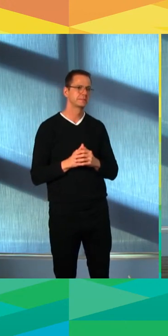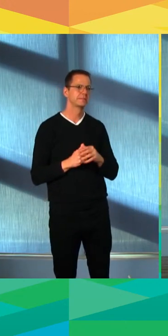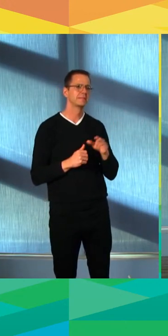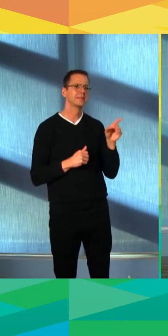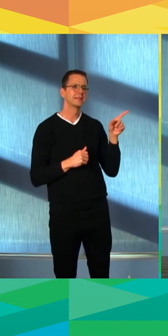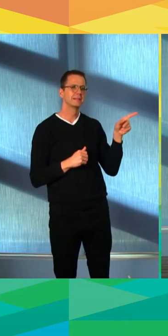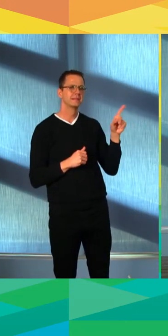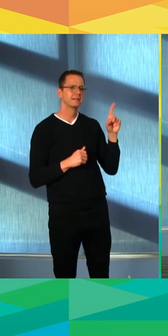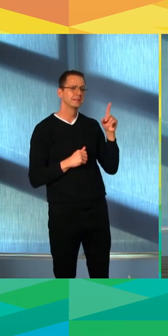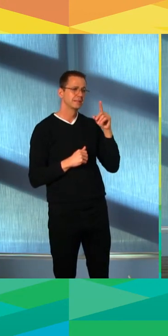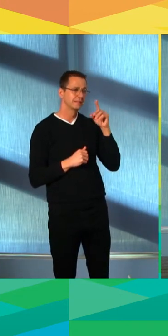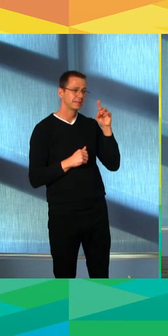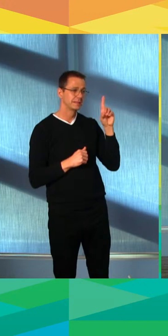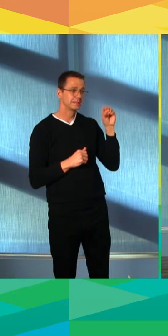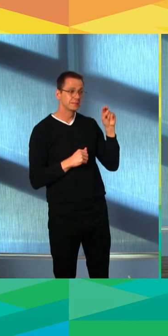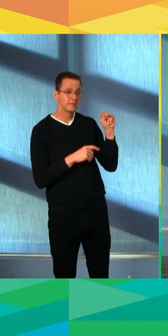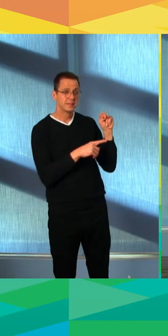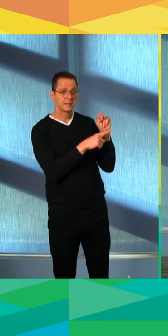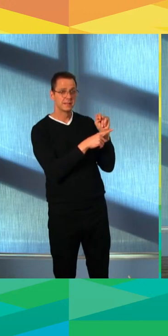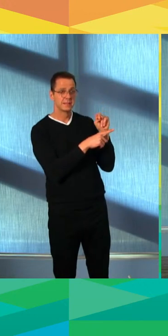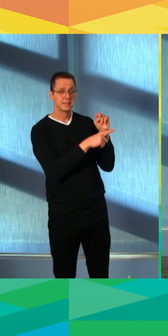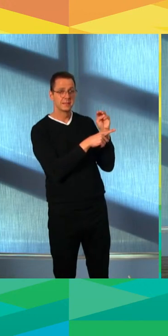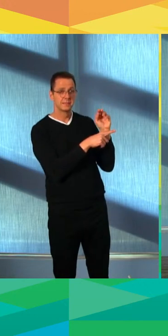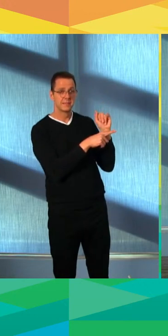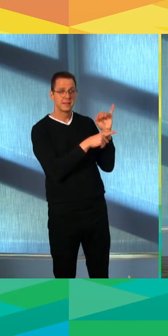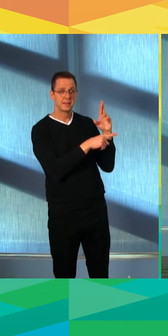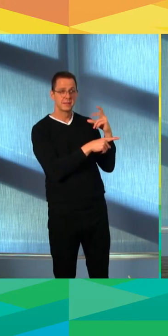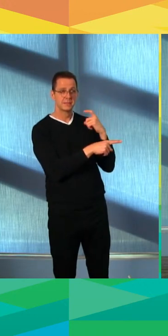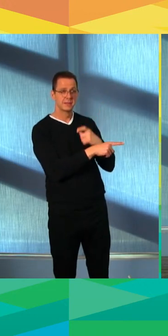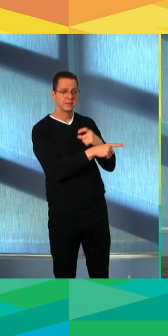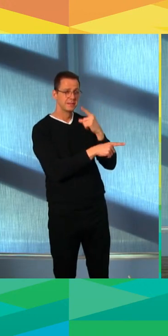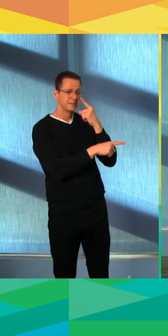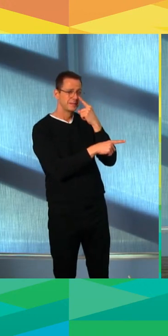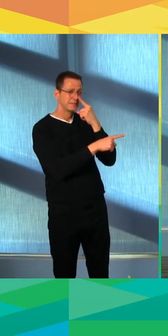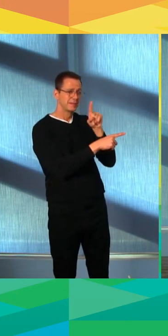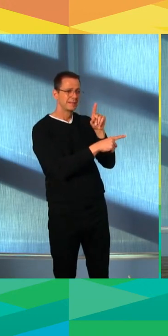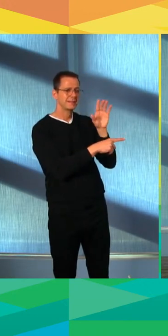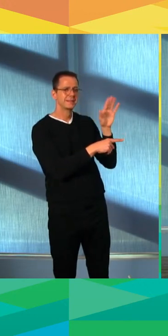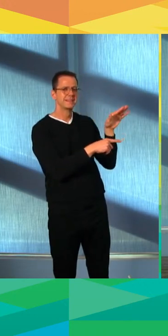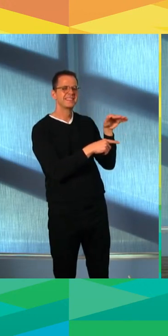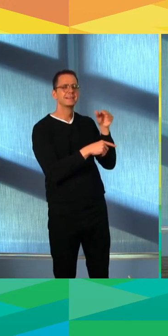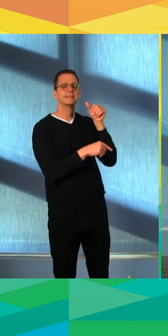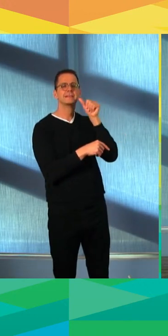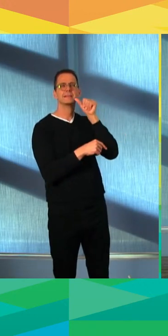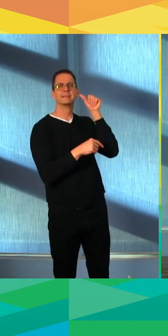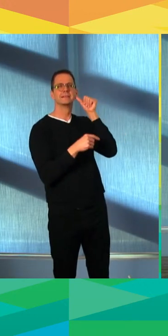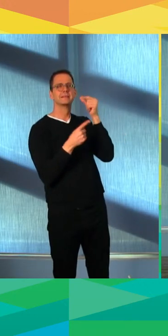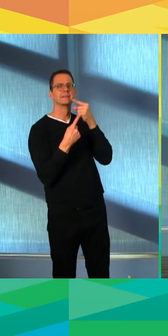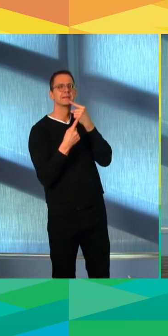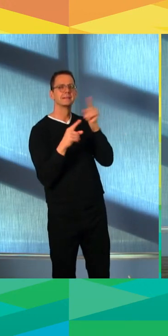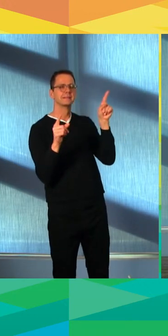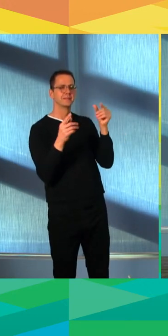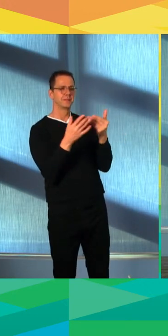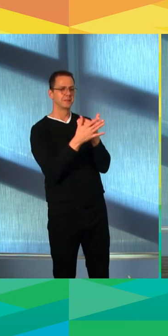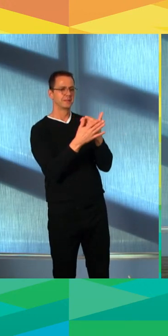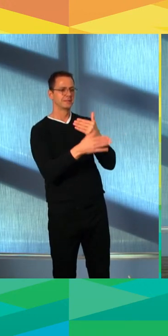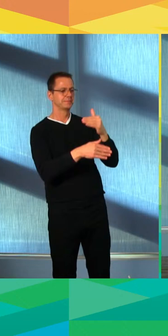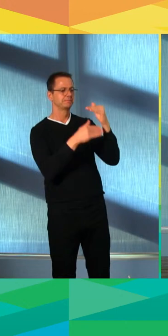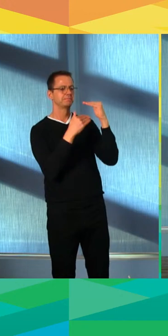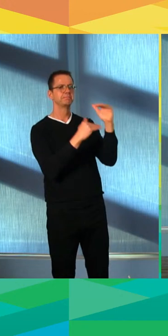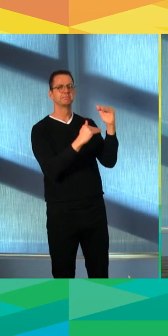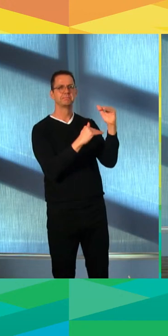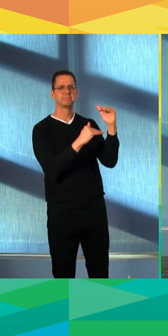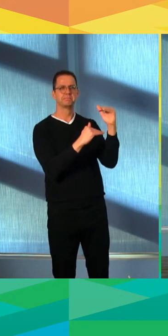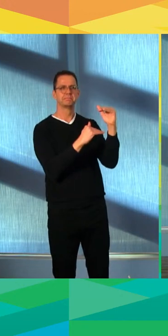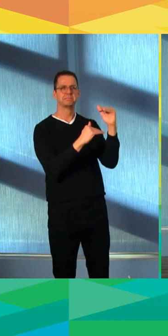the new restrictions announced yesterday, you know, being outside this spring will be more important than ever. Obviously, the city has already extended its temporary